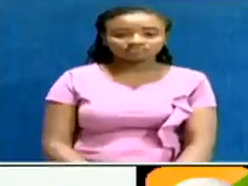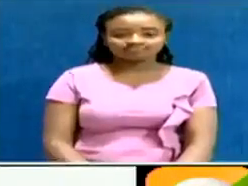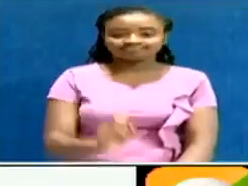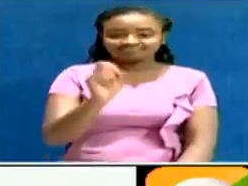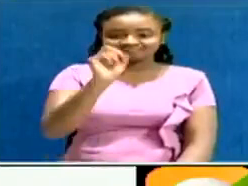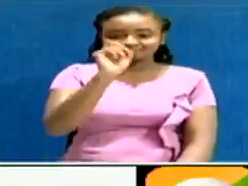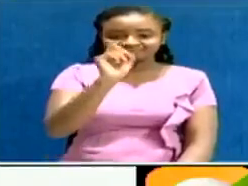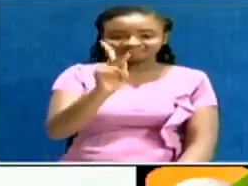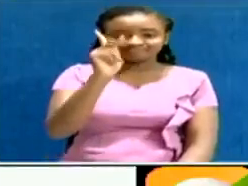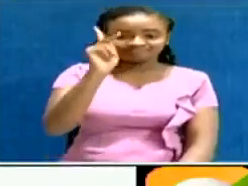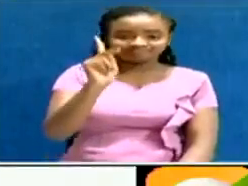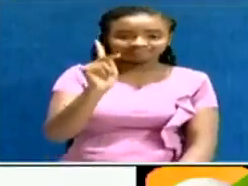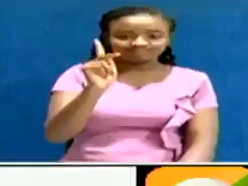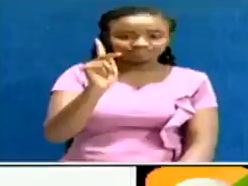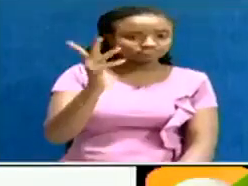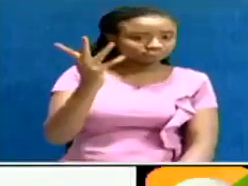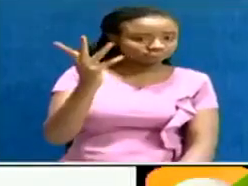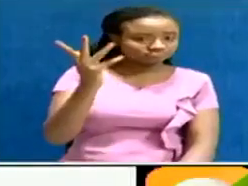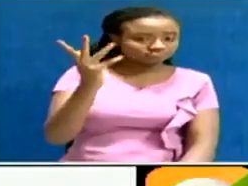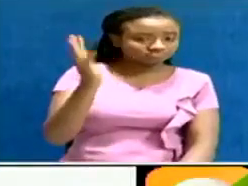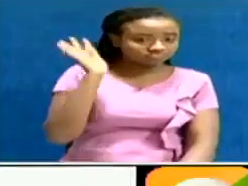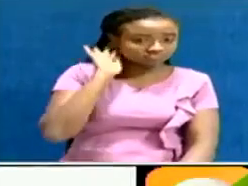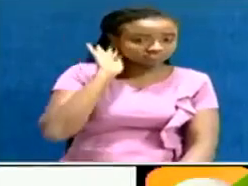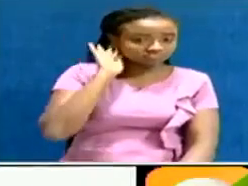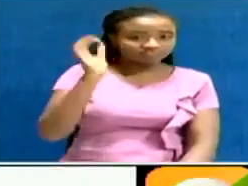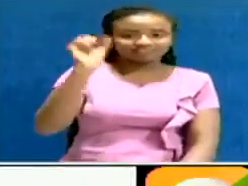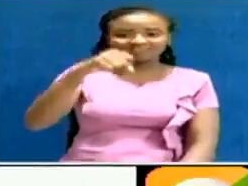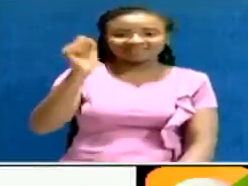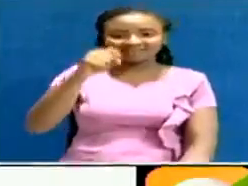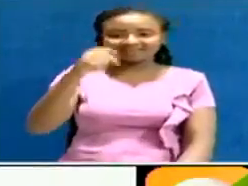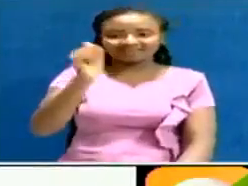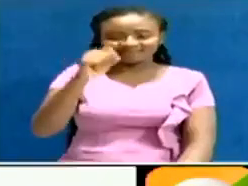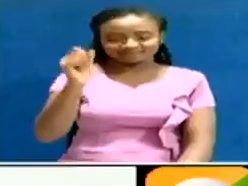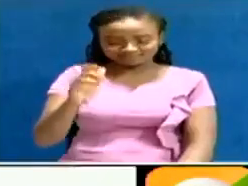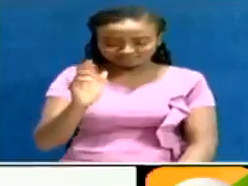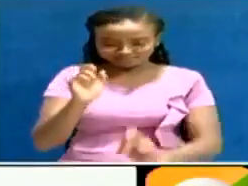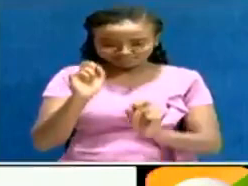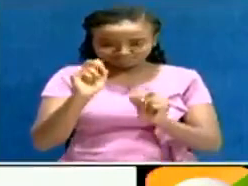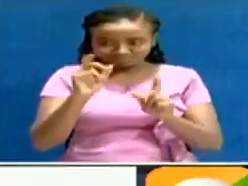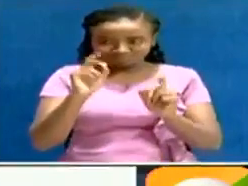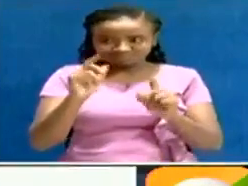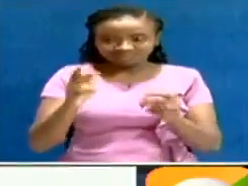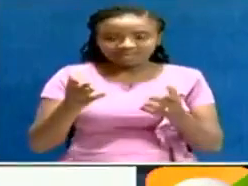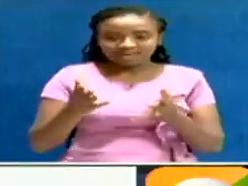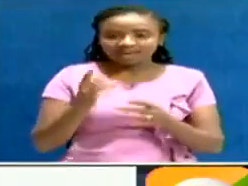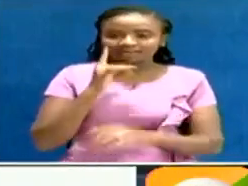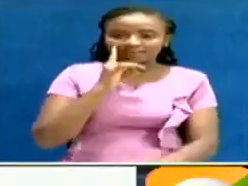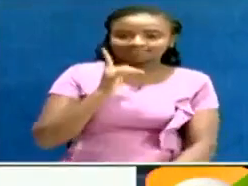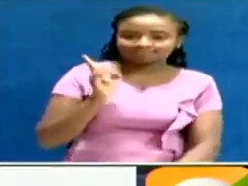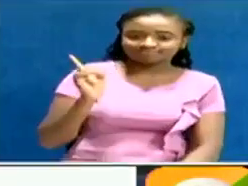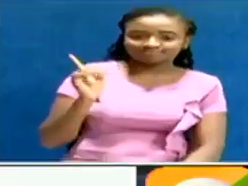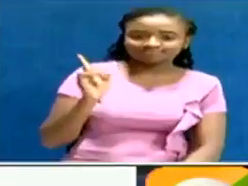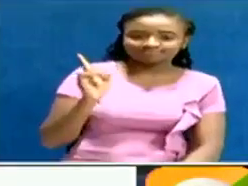Okay, it seems we have a... Okay, do we have her now? Indeed, Wahiga. We are here at the